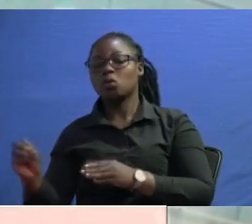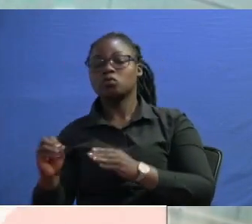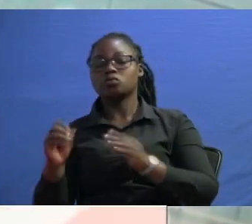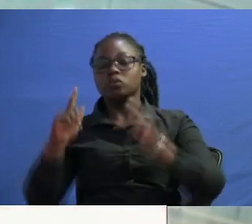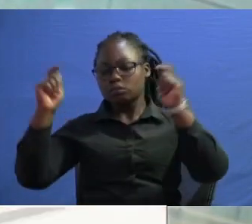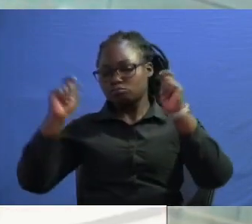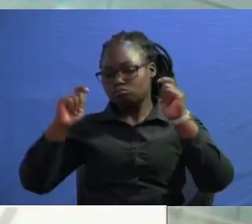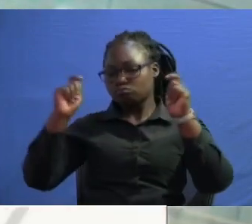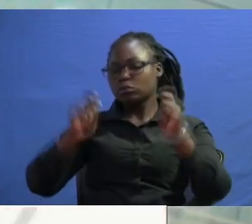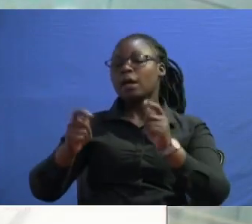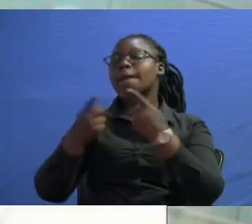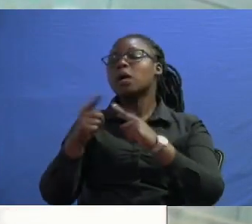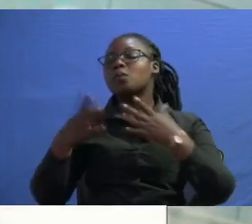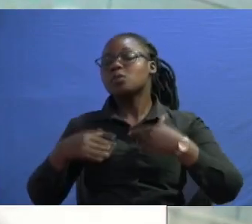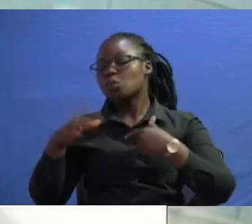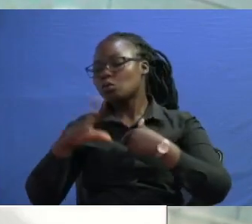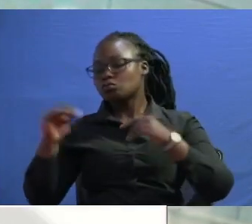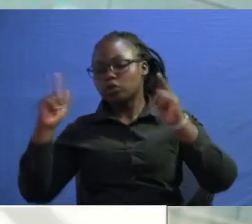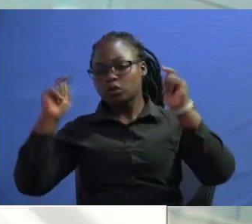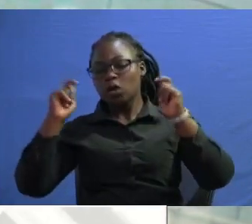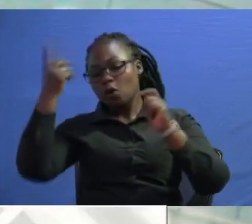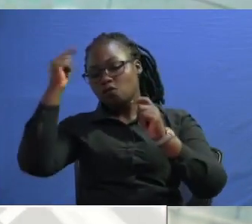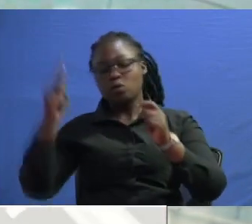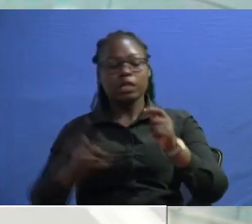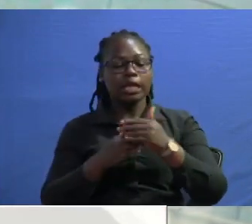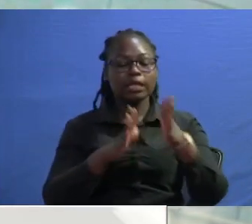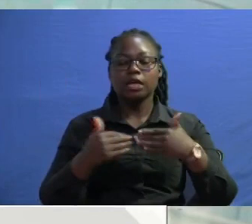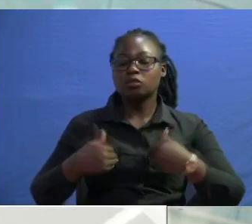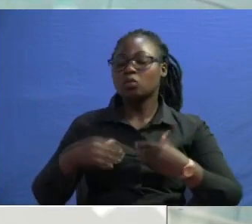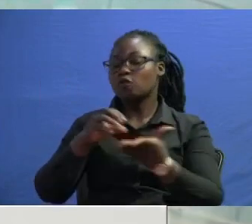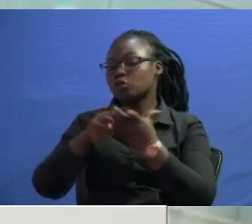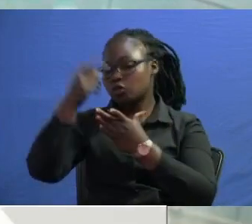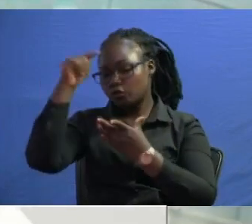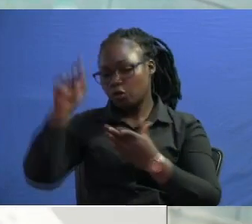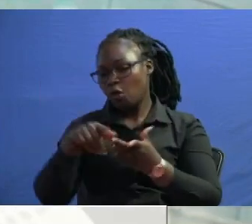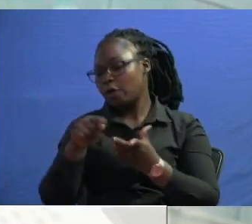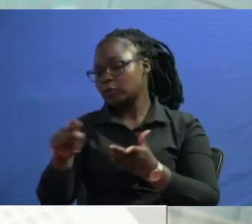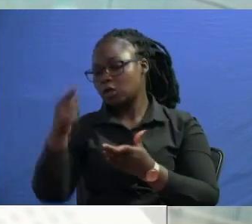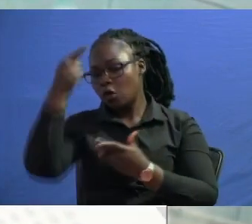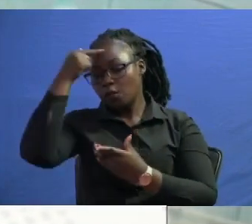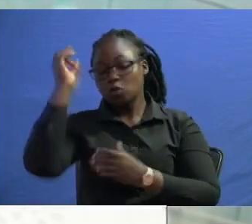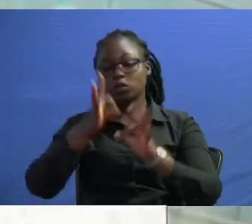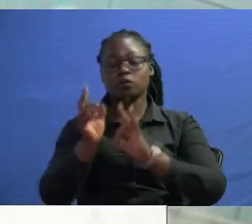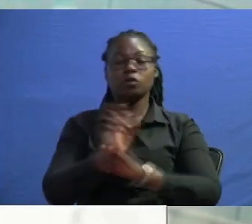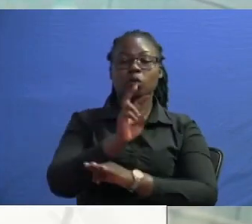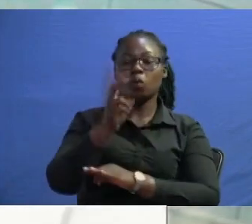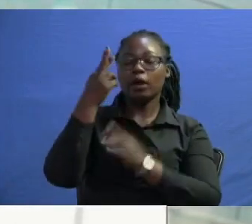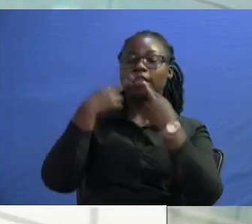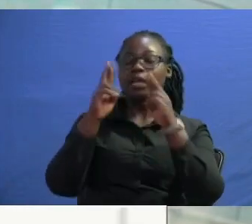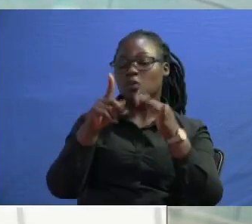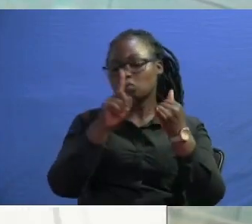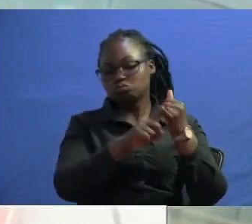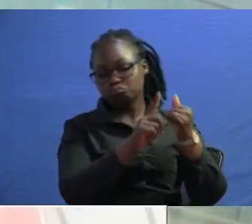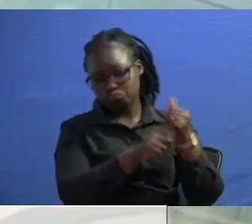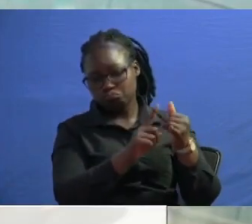that people went on the streets for leaders to create positions for themselves because if you look at the report number one